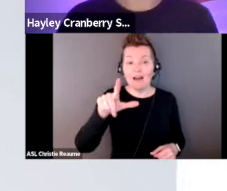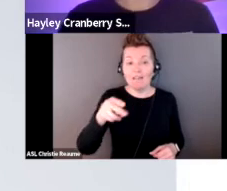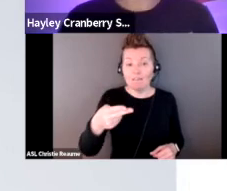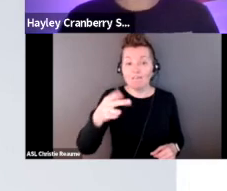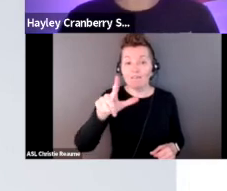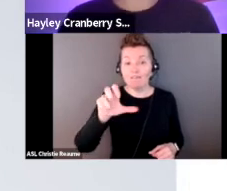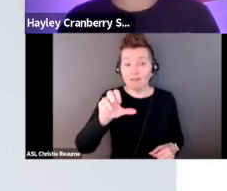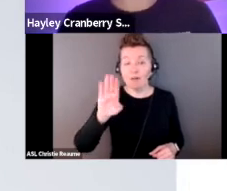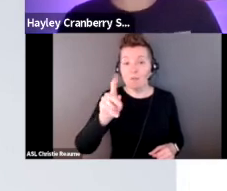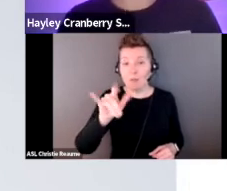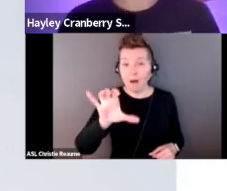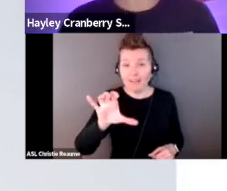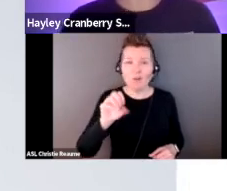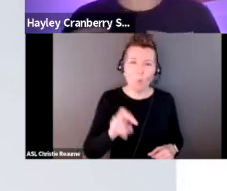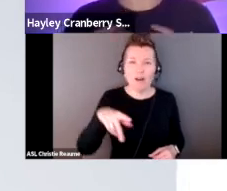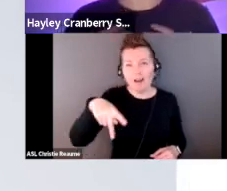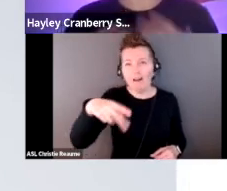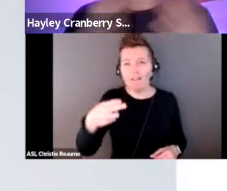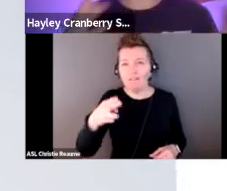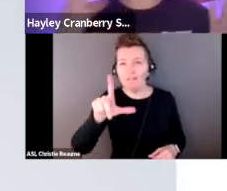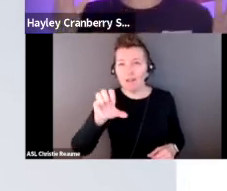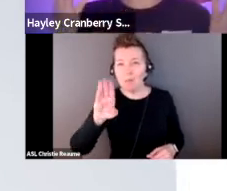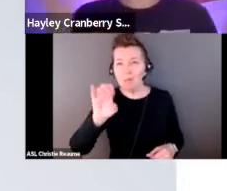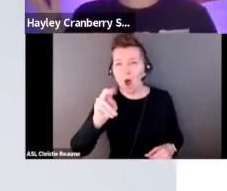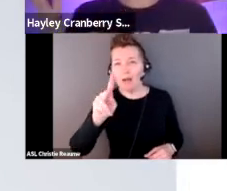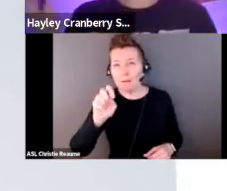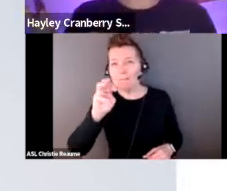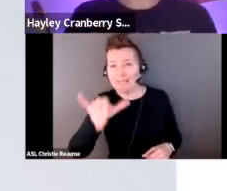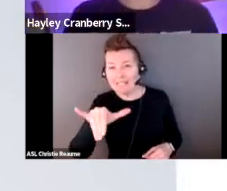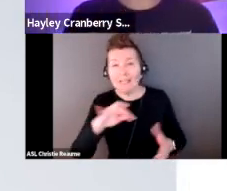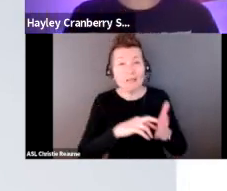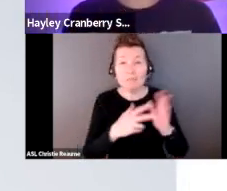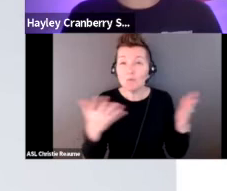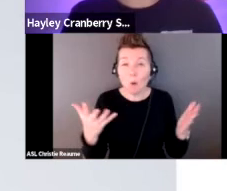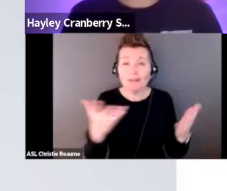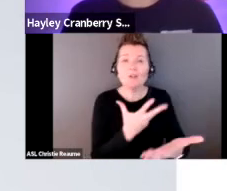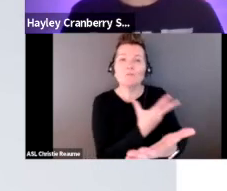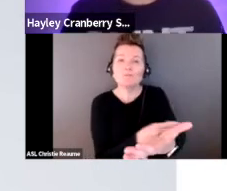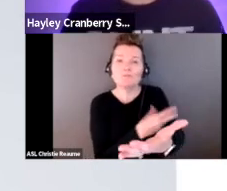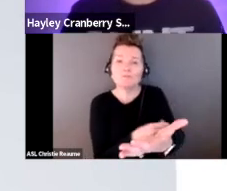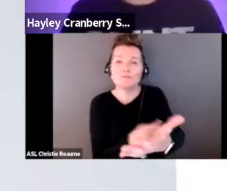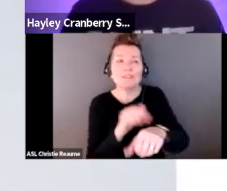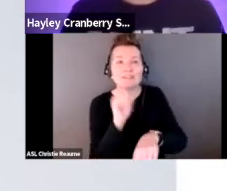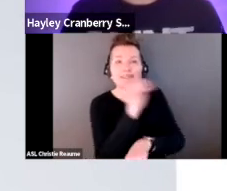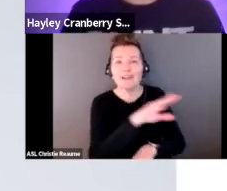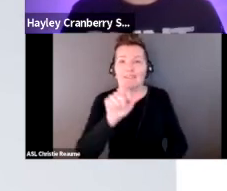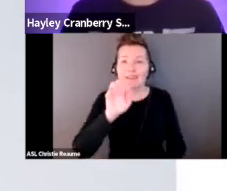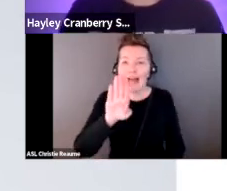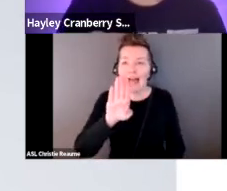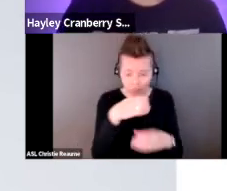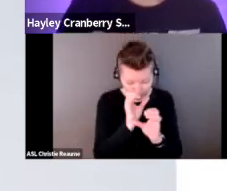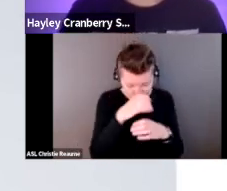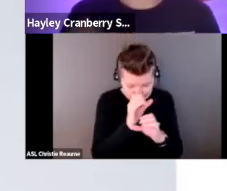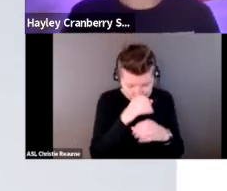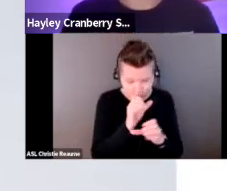Phlebotomy, I guess, is the practice, the research of blood. So a